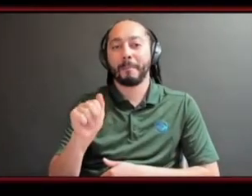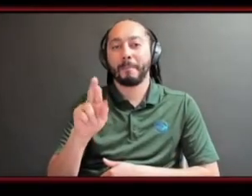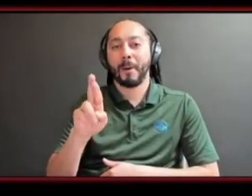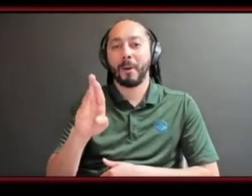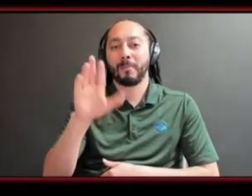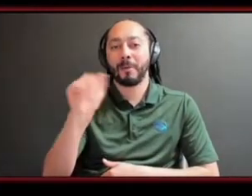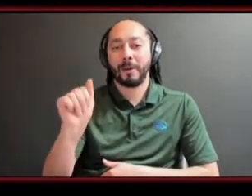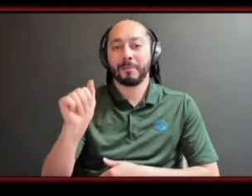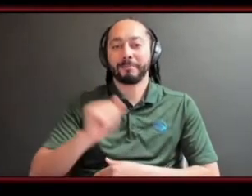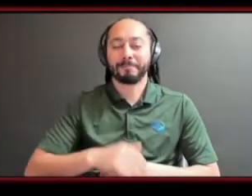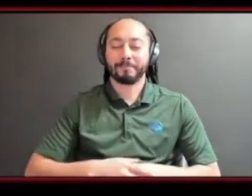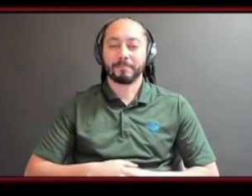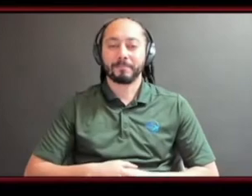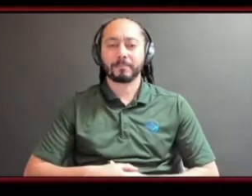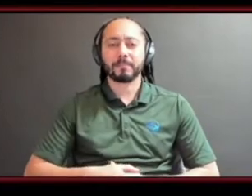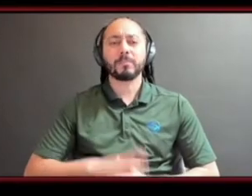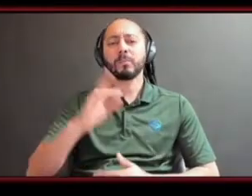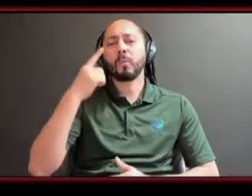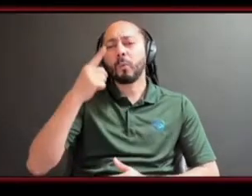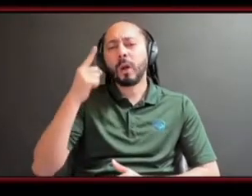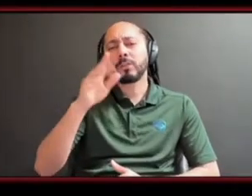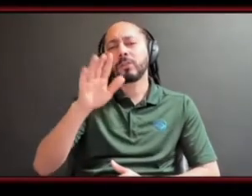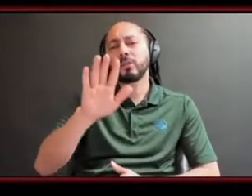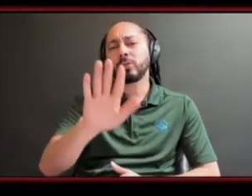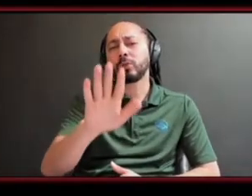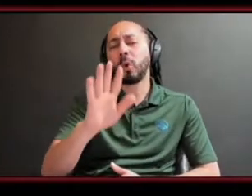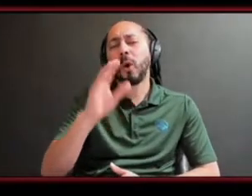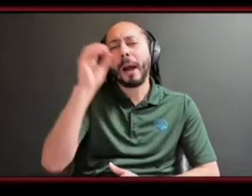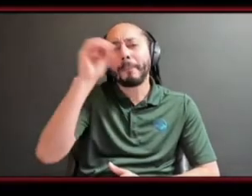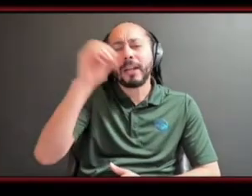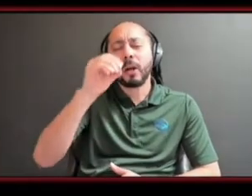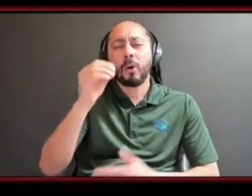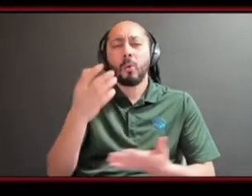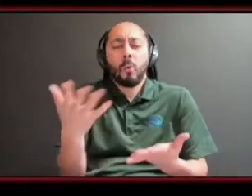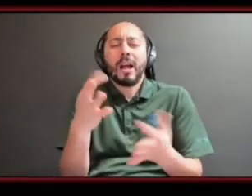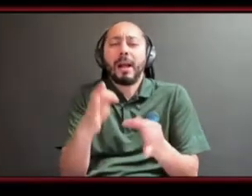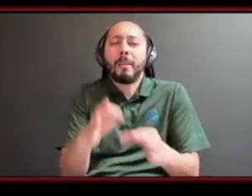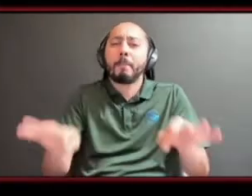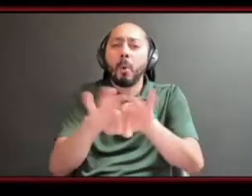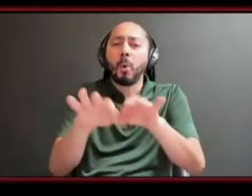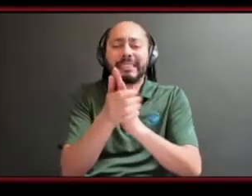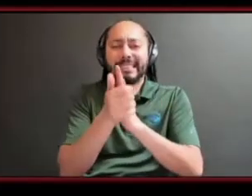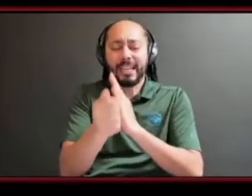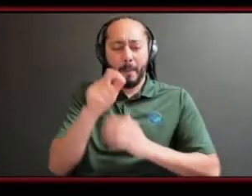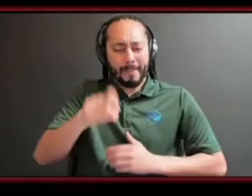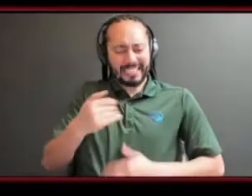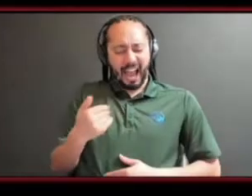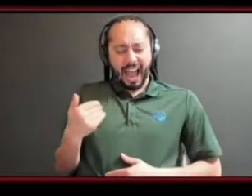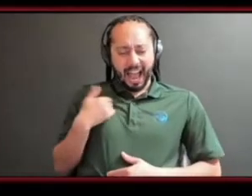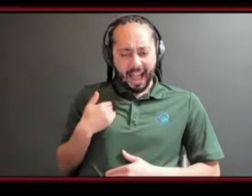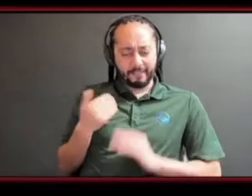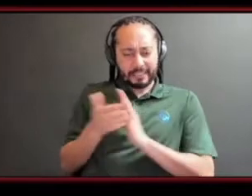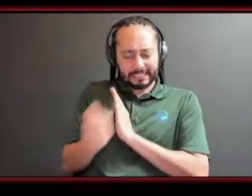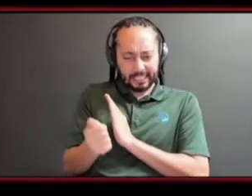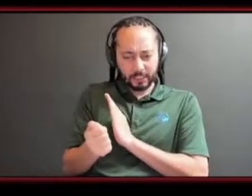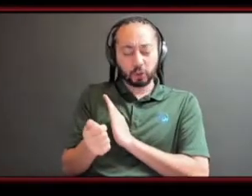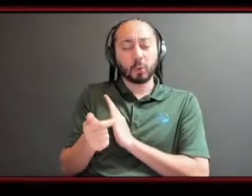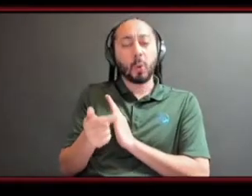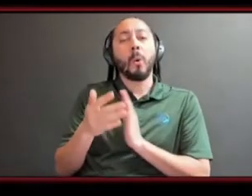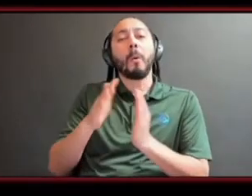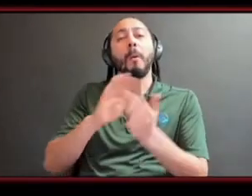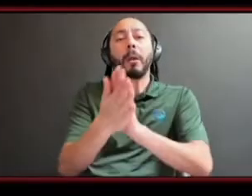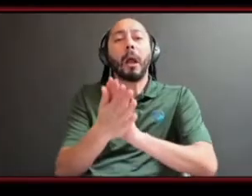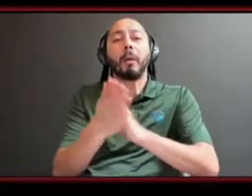in your opinion uh what are some important skills that you must possess in order to become a successful entrepreneur so that's for you my sister